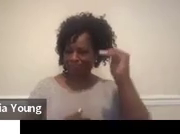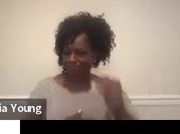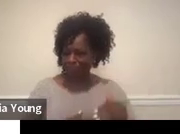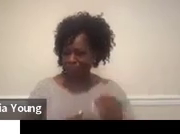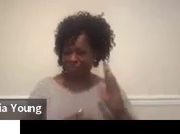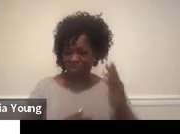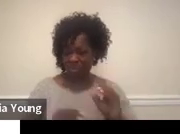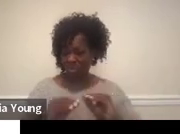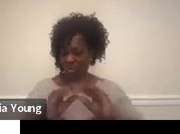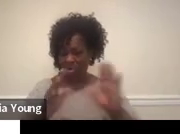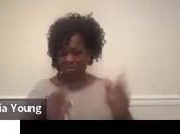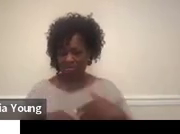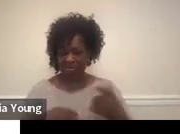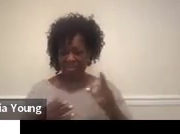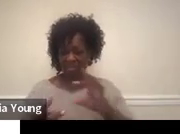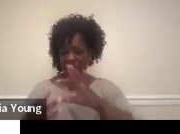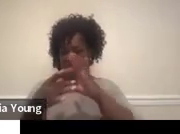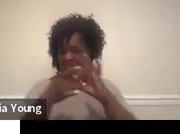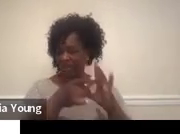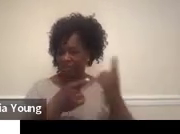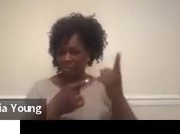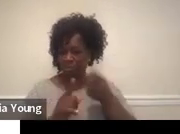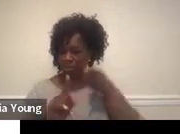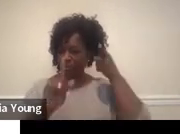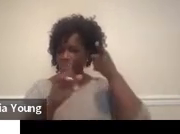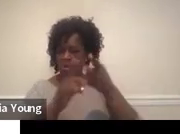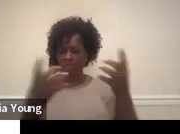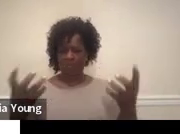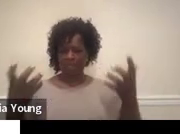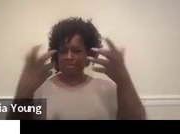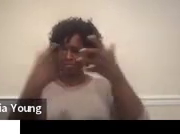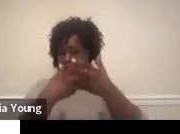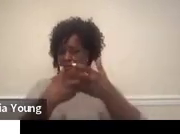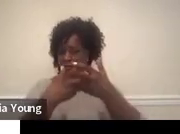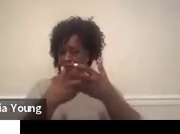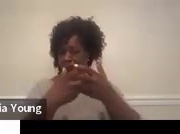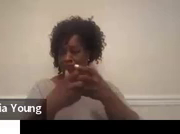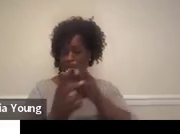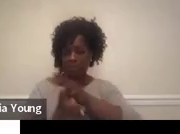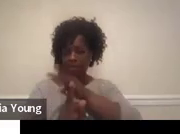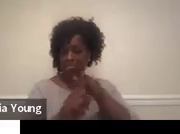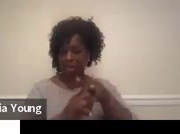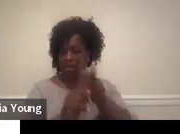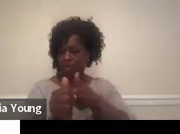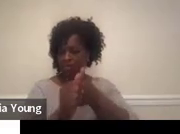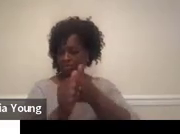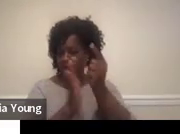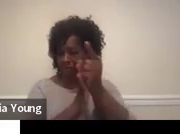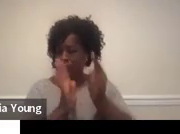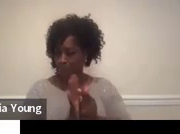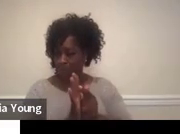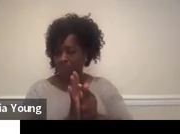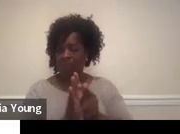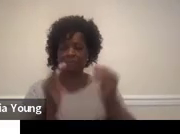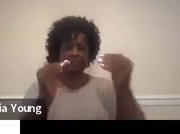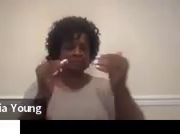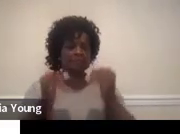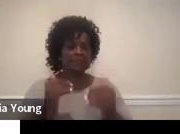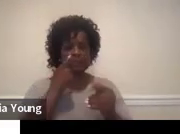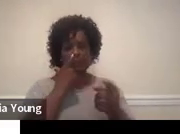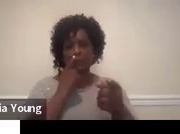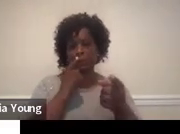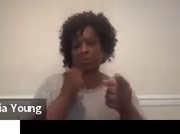add this language to one goal, and you have alignment, you've met clients. So we're going to spend the next few